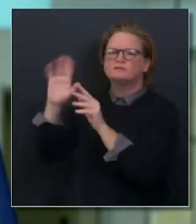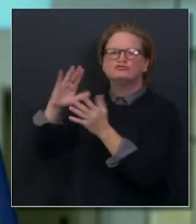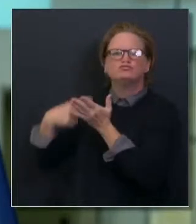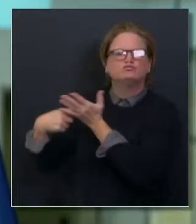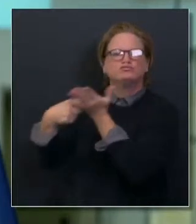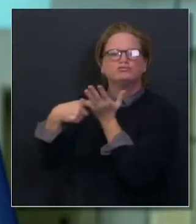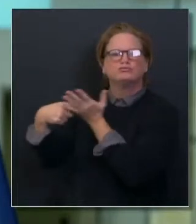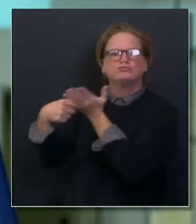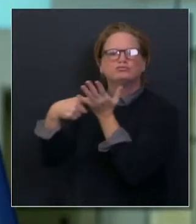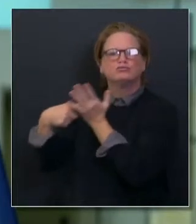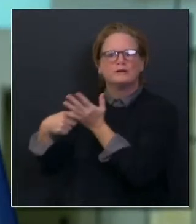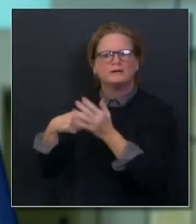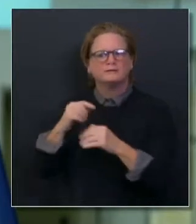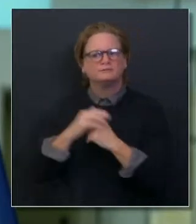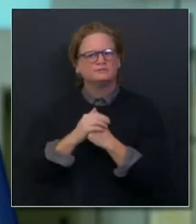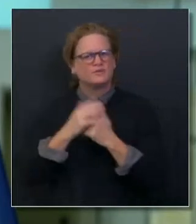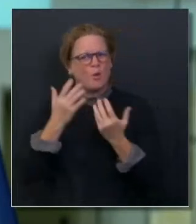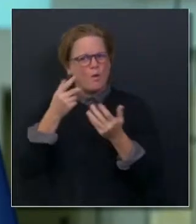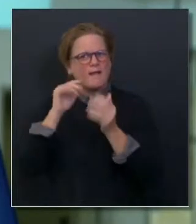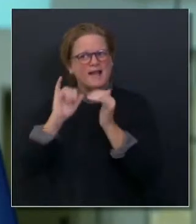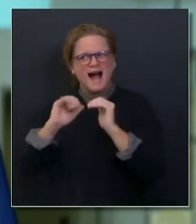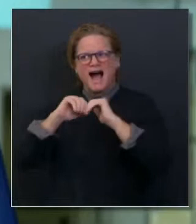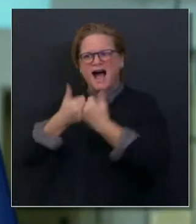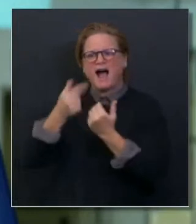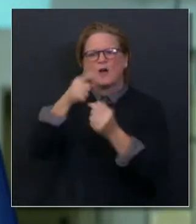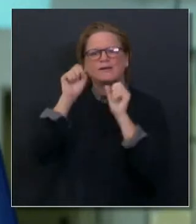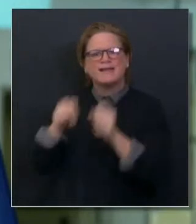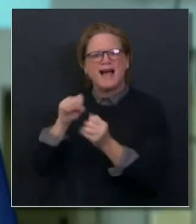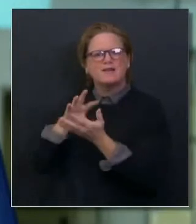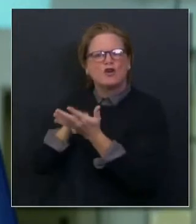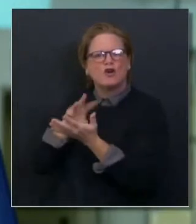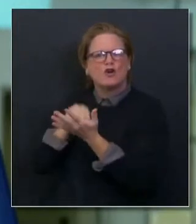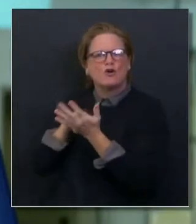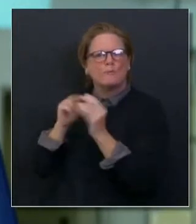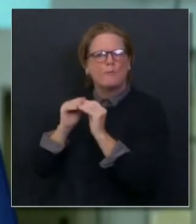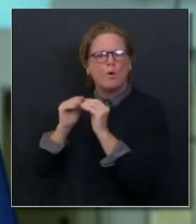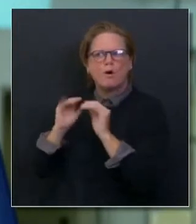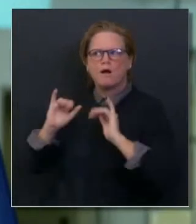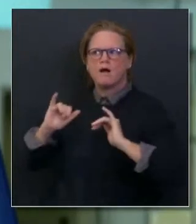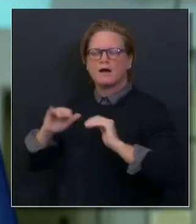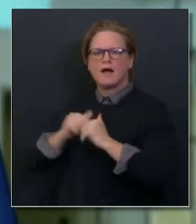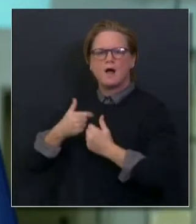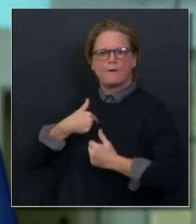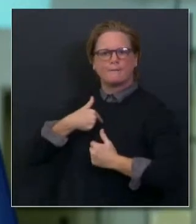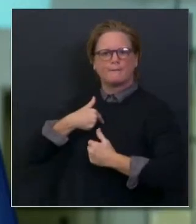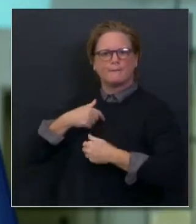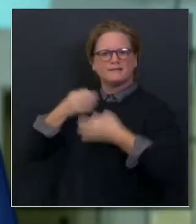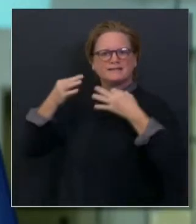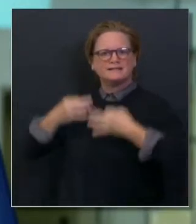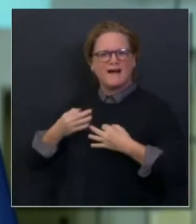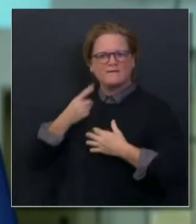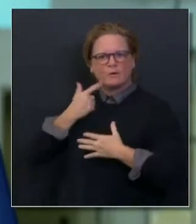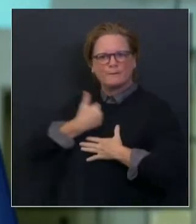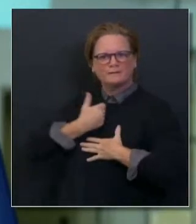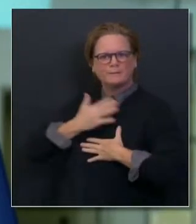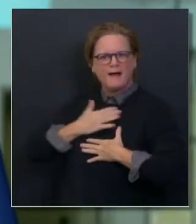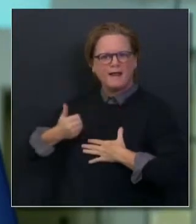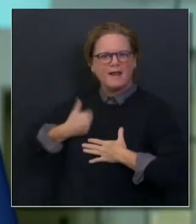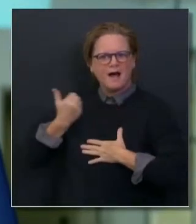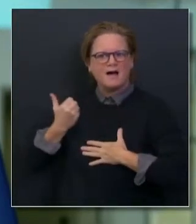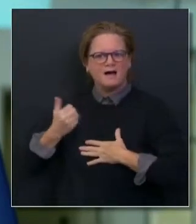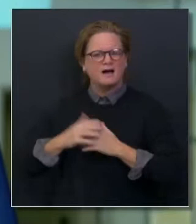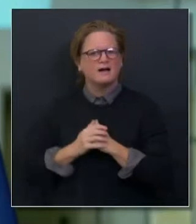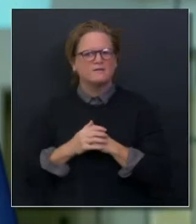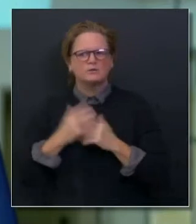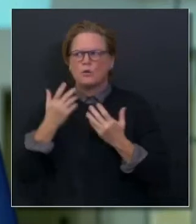priorities will stack in terms of exposure, in terms of risk, and in terms of priorities. With